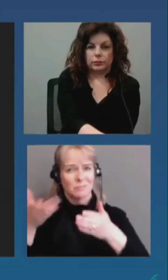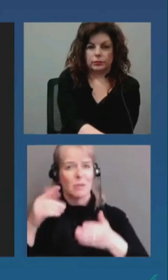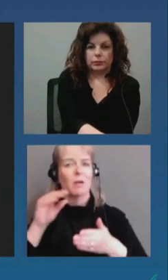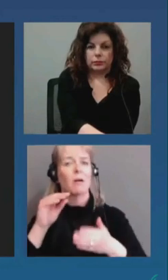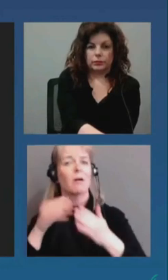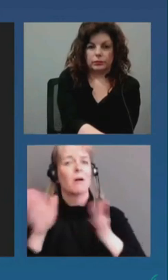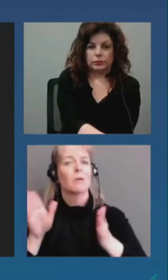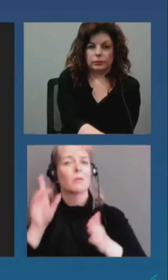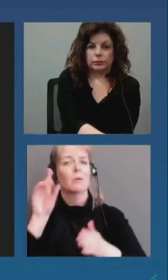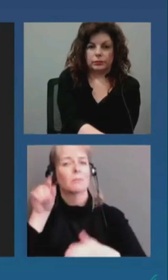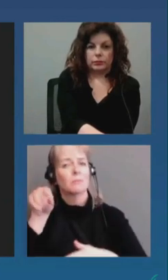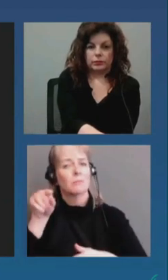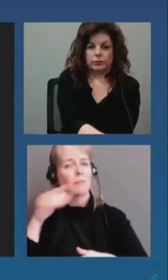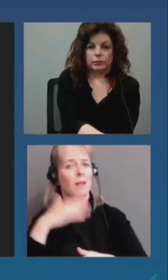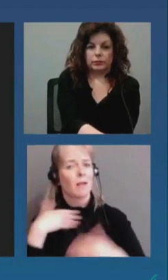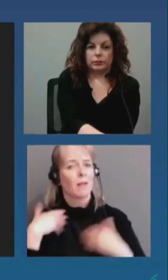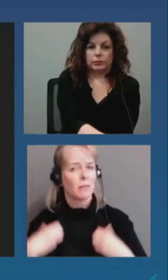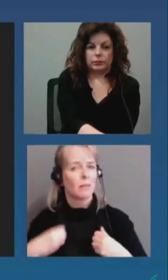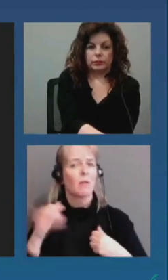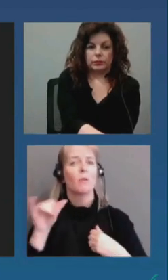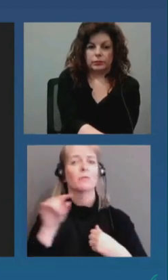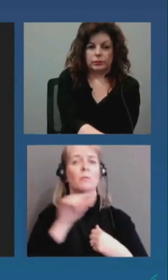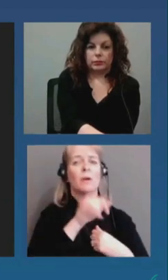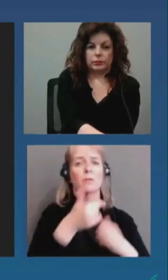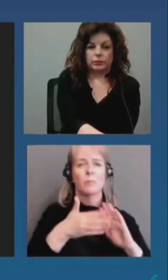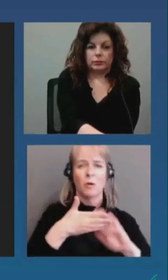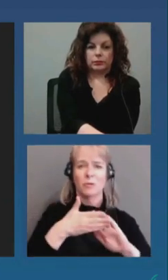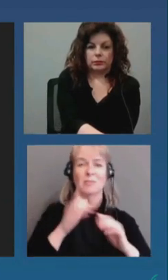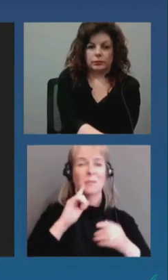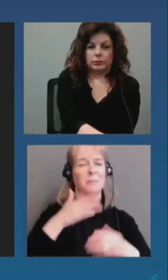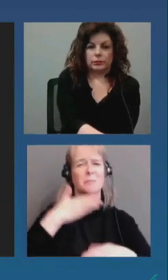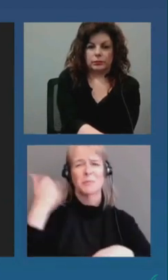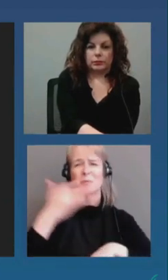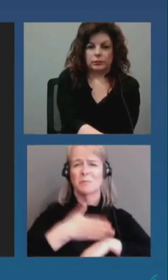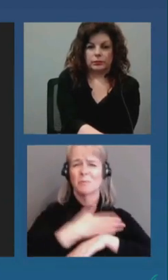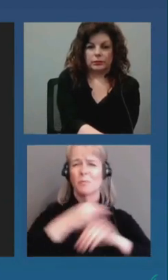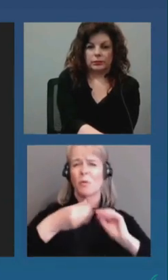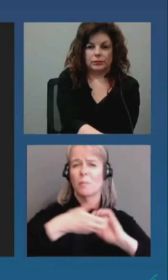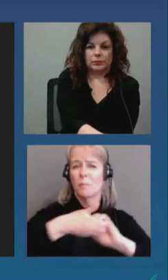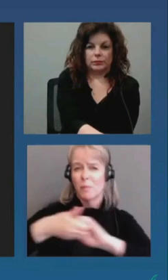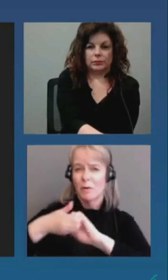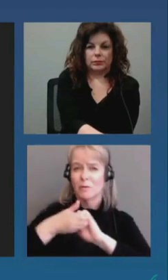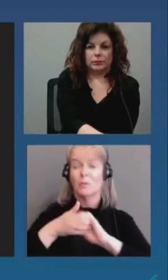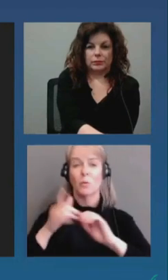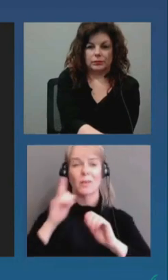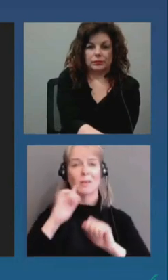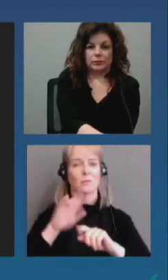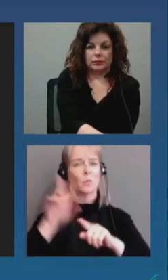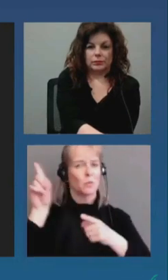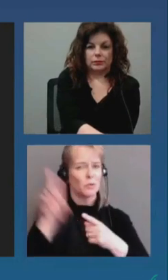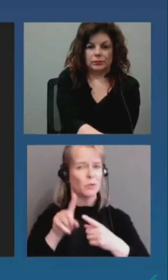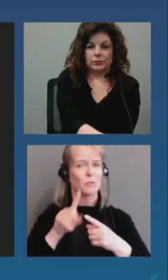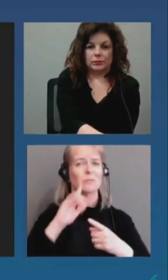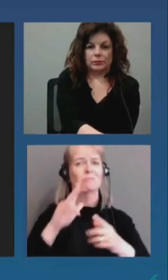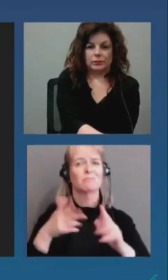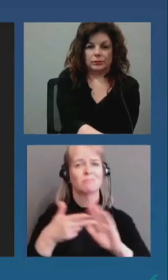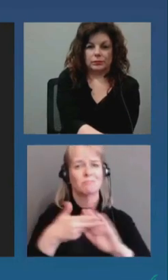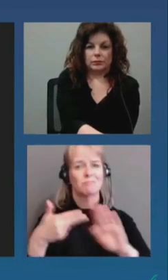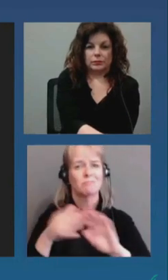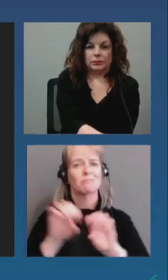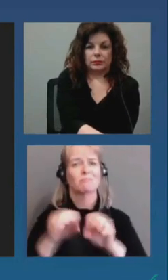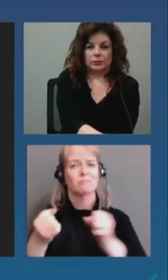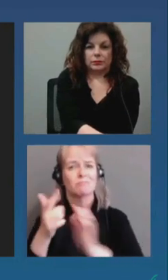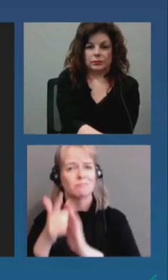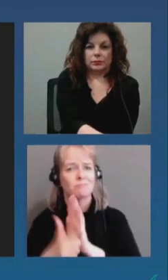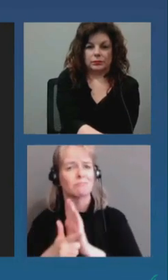Through these partnerships, we can better prevent crime, reduce the number of people who enter the justice system, co-produce, improve community